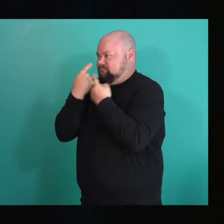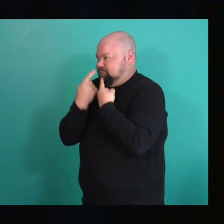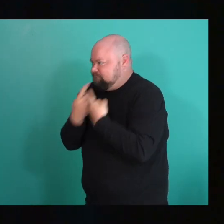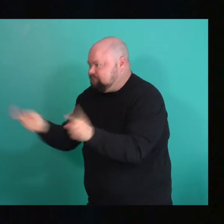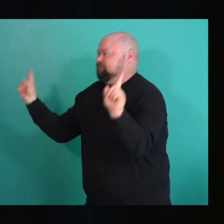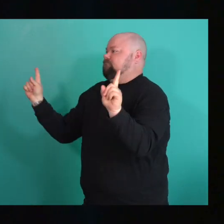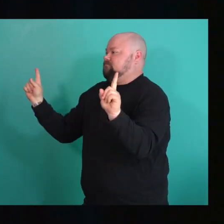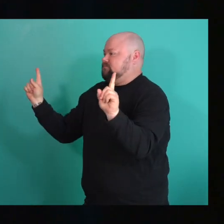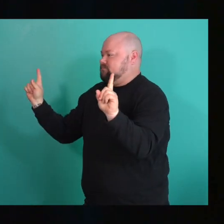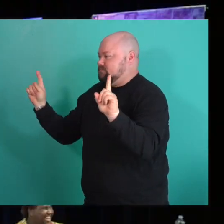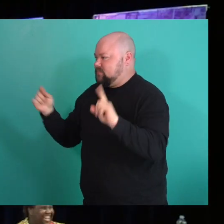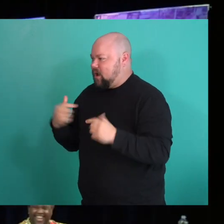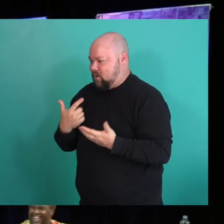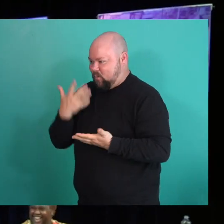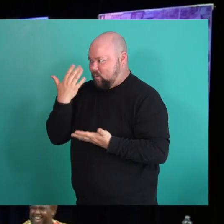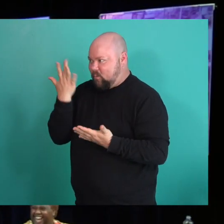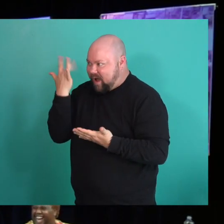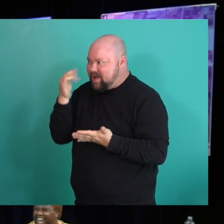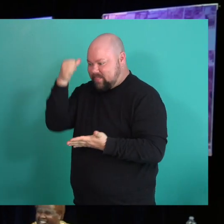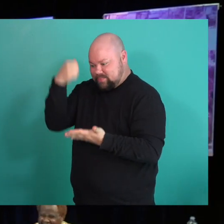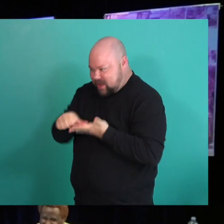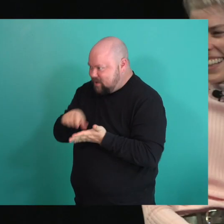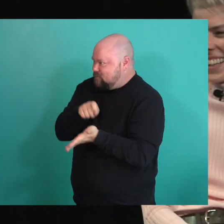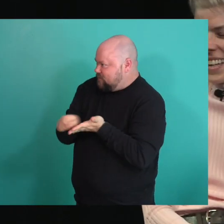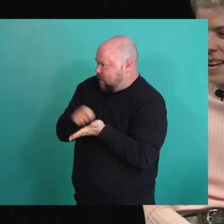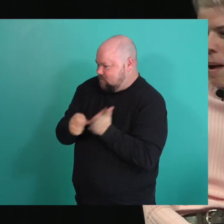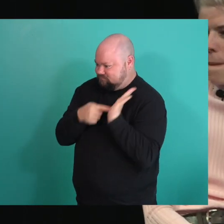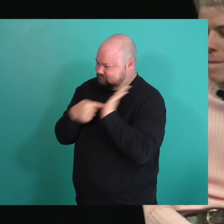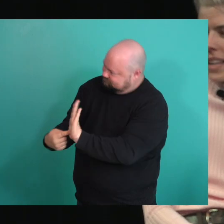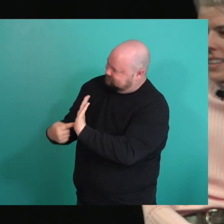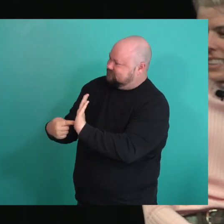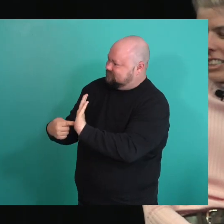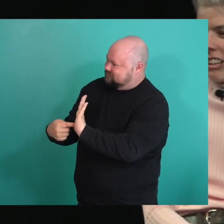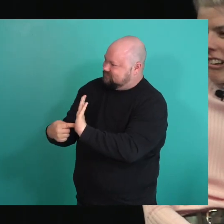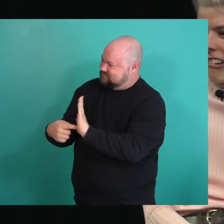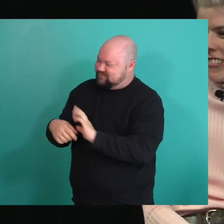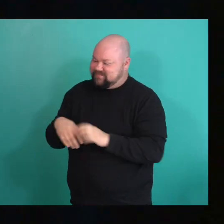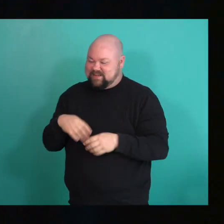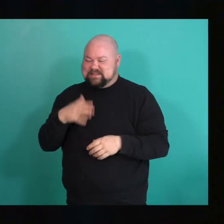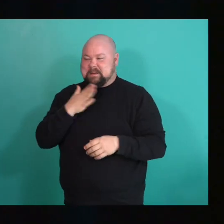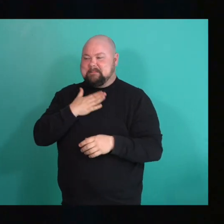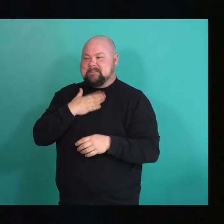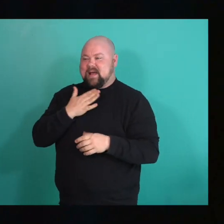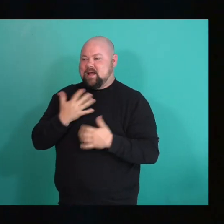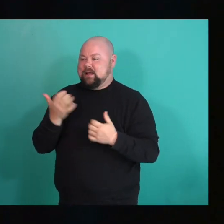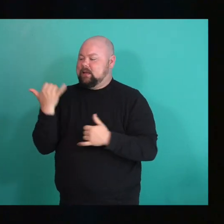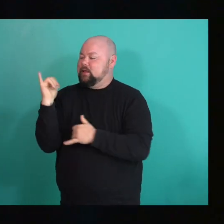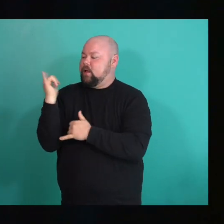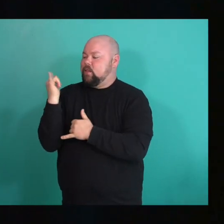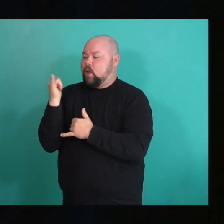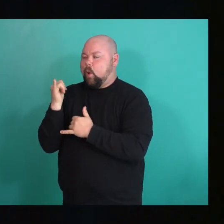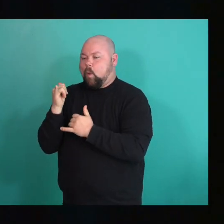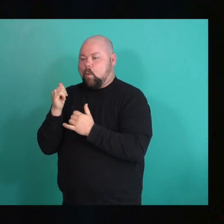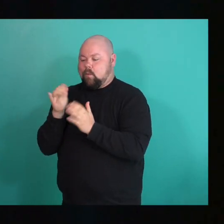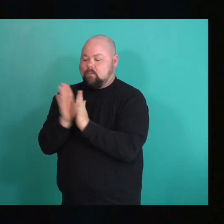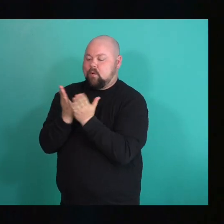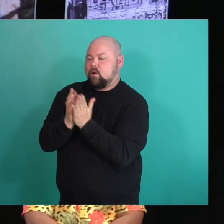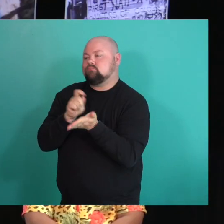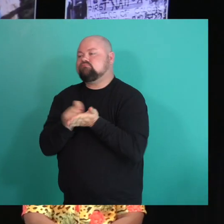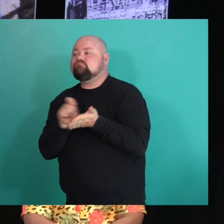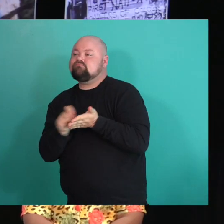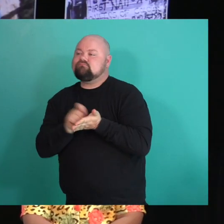it to you. I wrote the letter. It was in my yellow, uh, happy face journal. Like it was, it was raw.